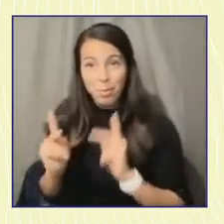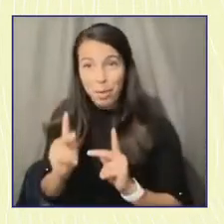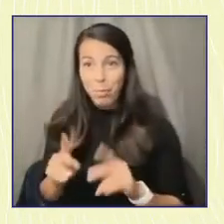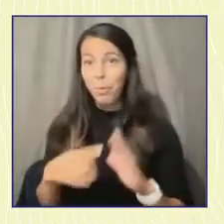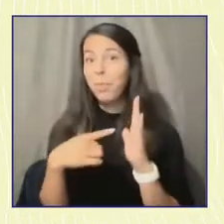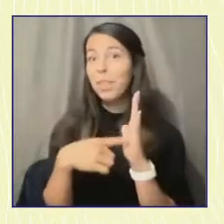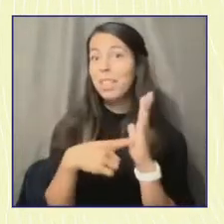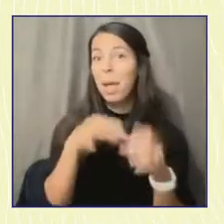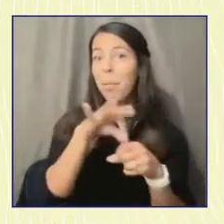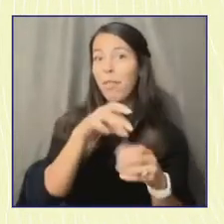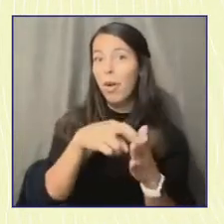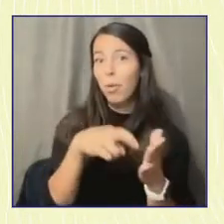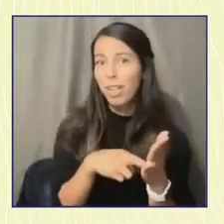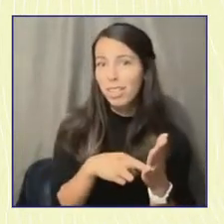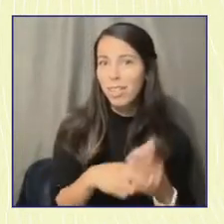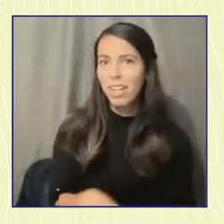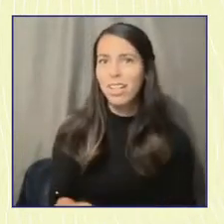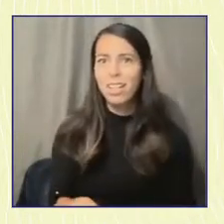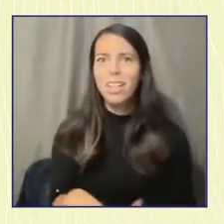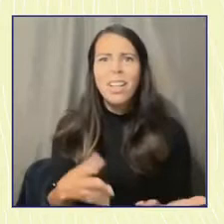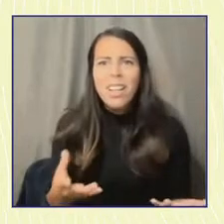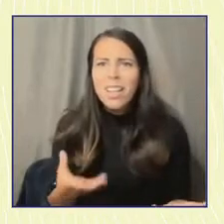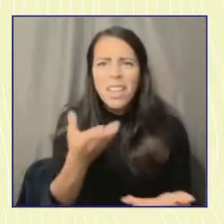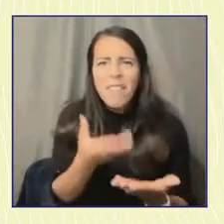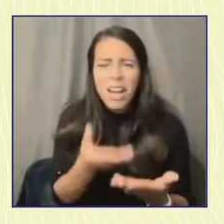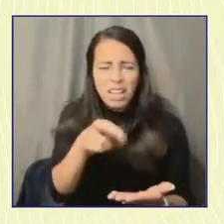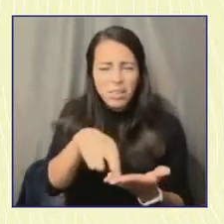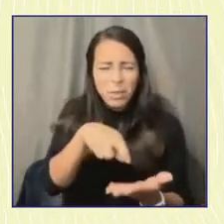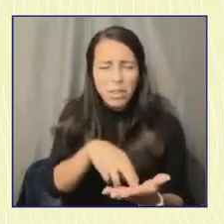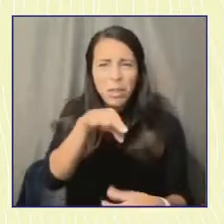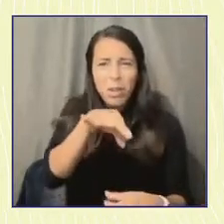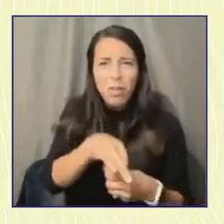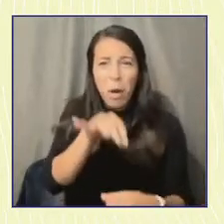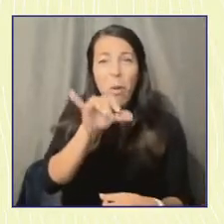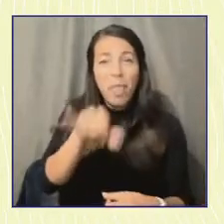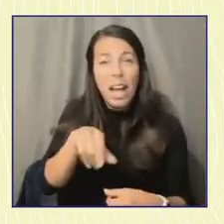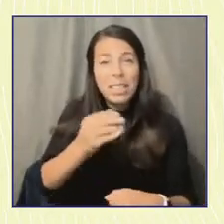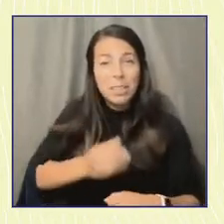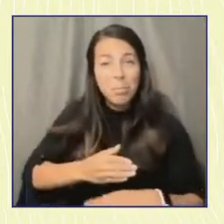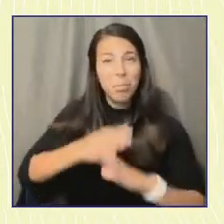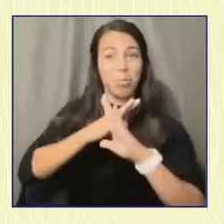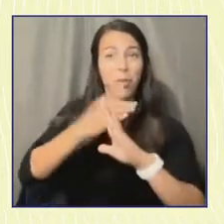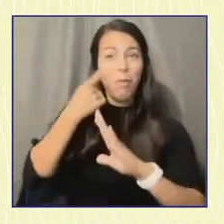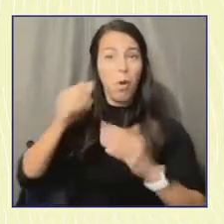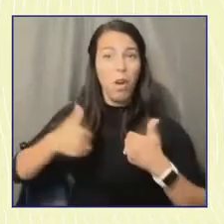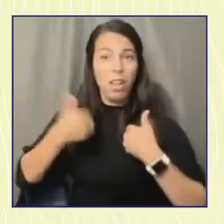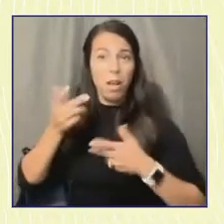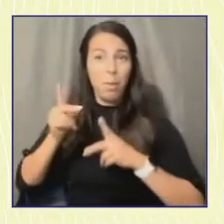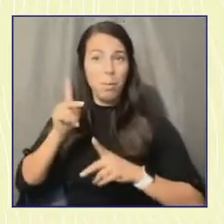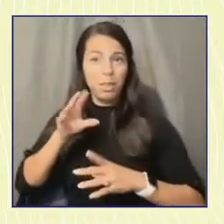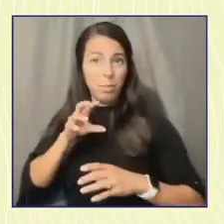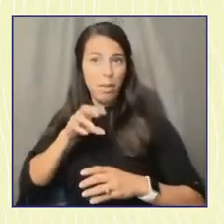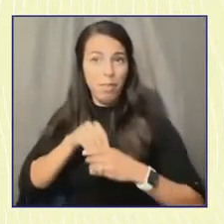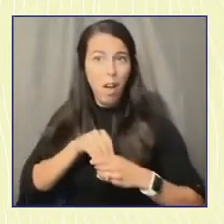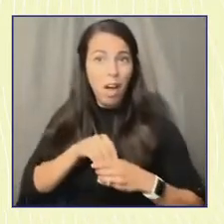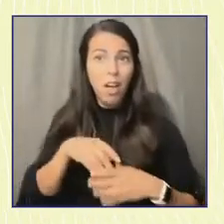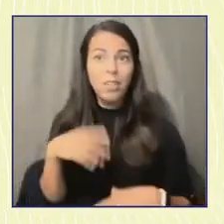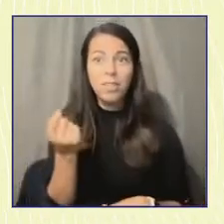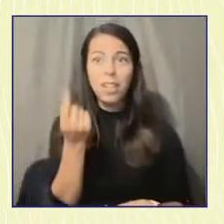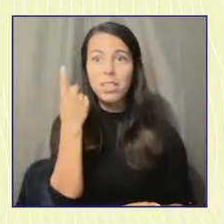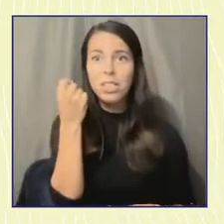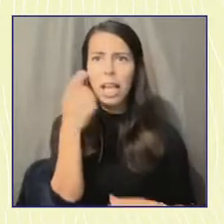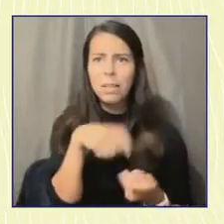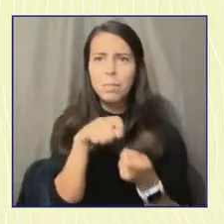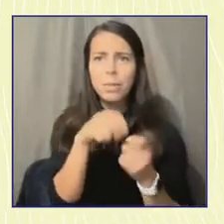register to vote is like the biggest hurdle to having young people being engaged in democracy. There are certain rules and policies and of course